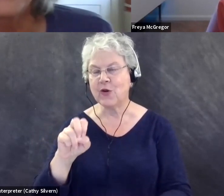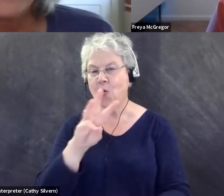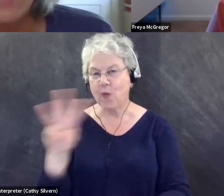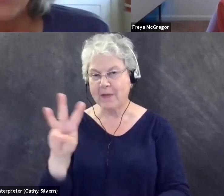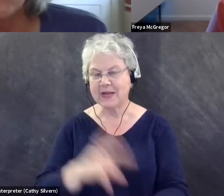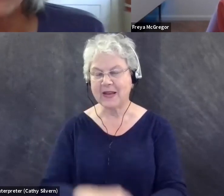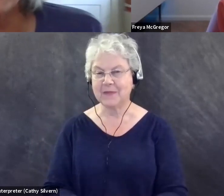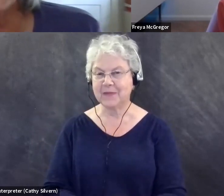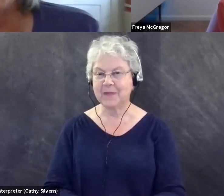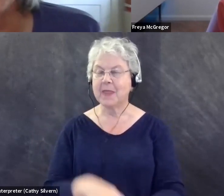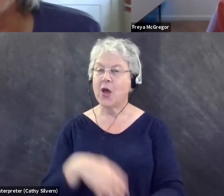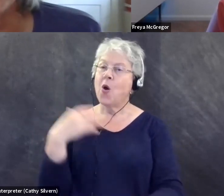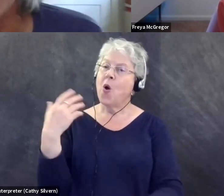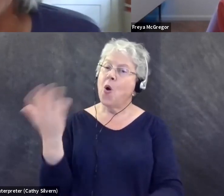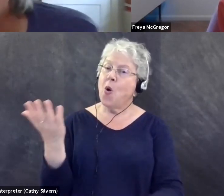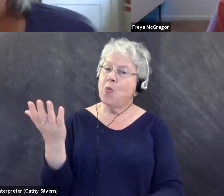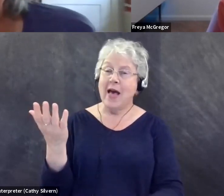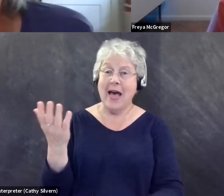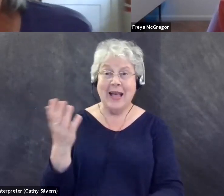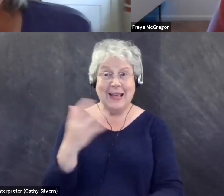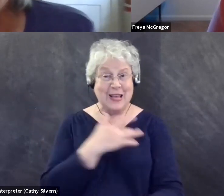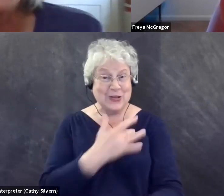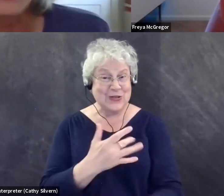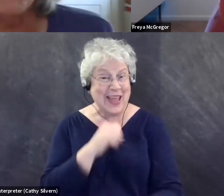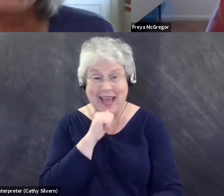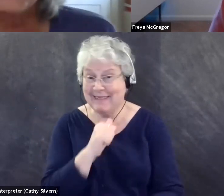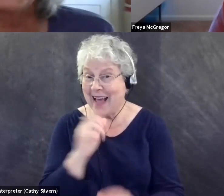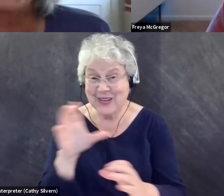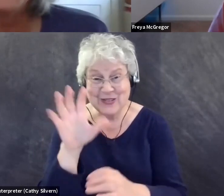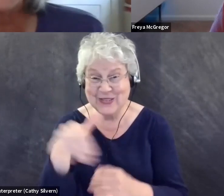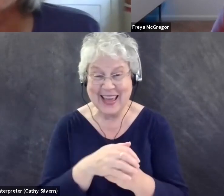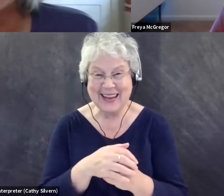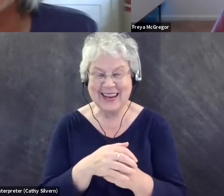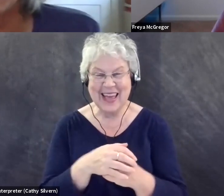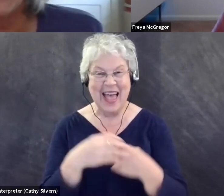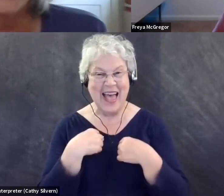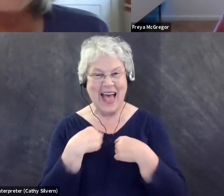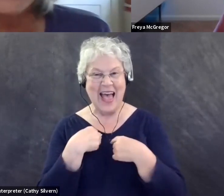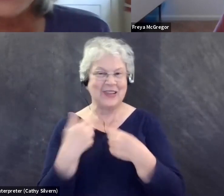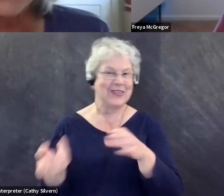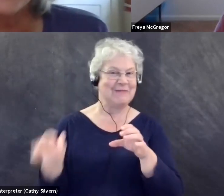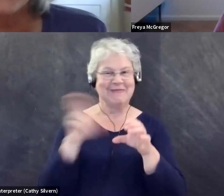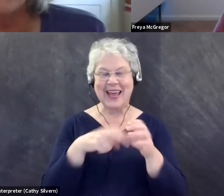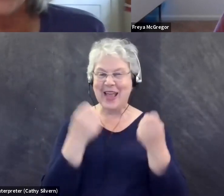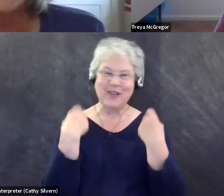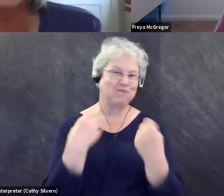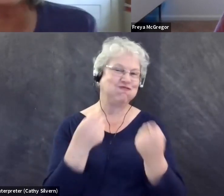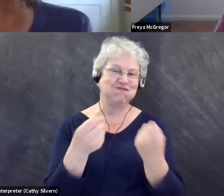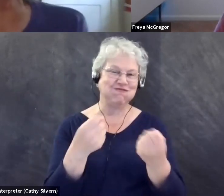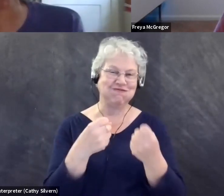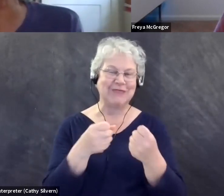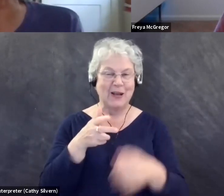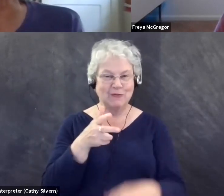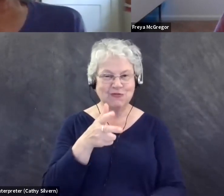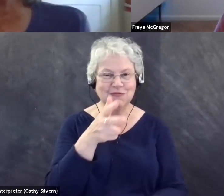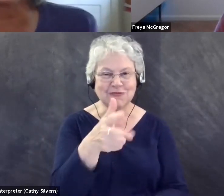I don't usually do any of that. I'm, I'm the one who gets in the car and gets to the end of the driveway and says,